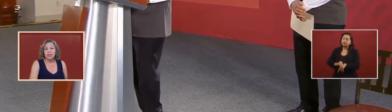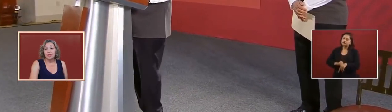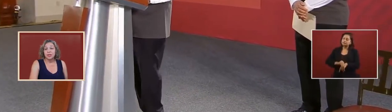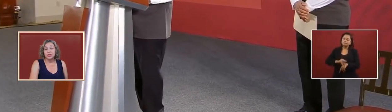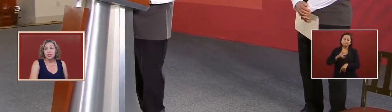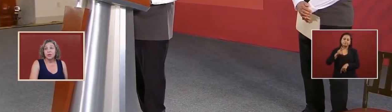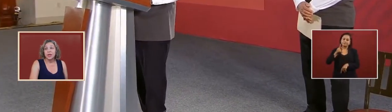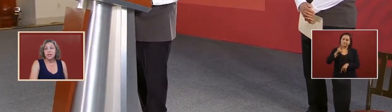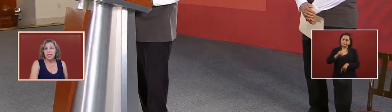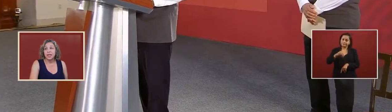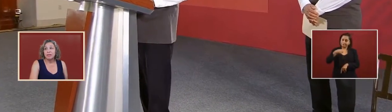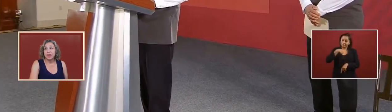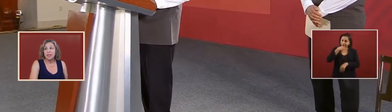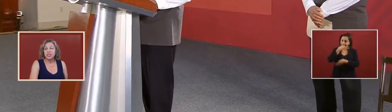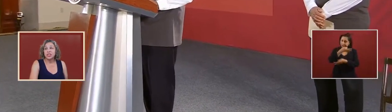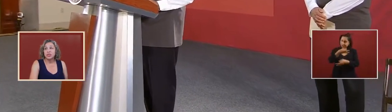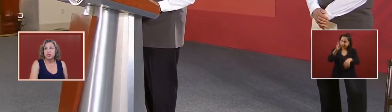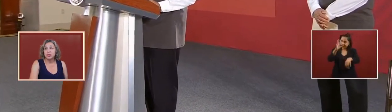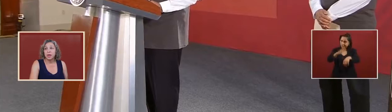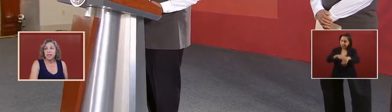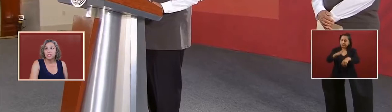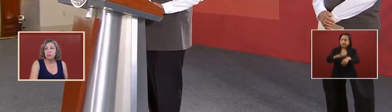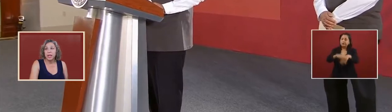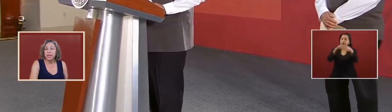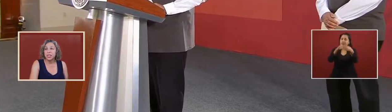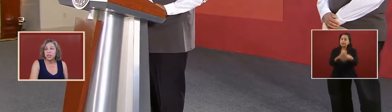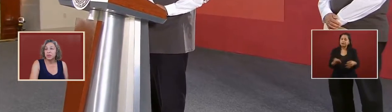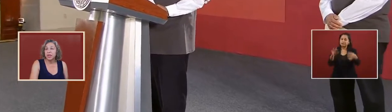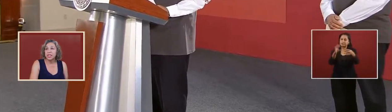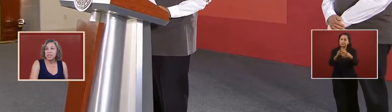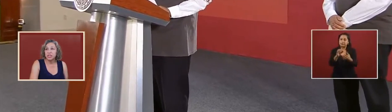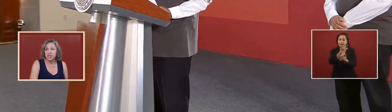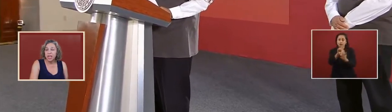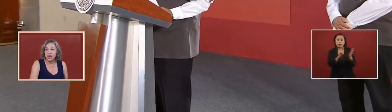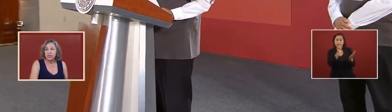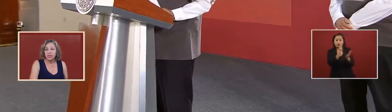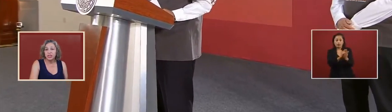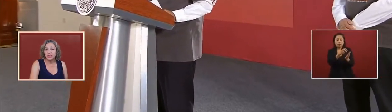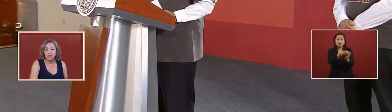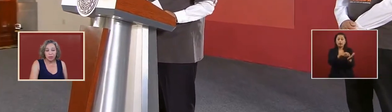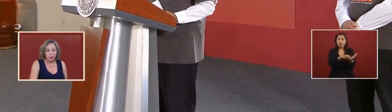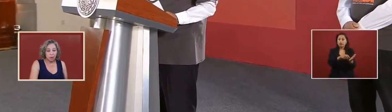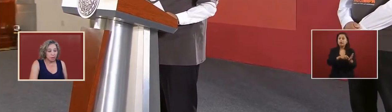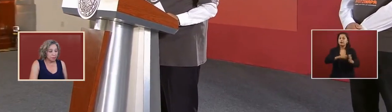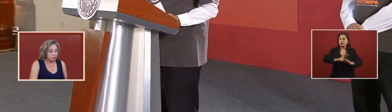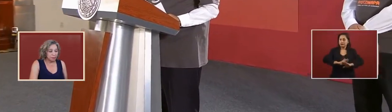so I take advantage to explain it to you that it's changed